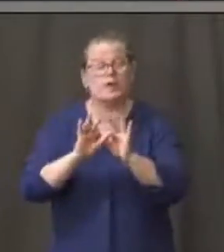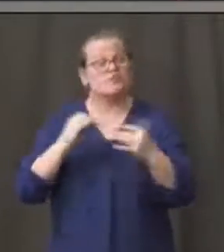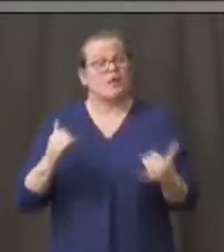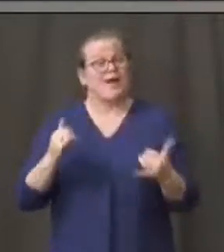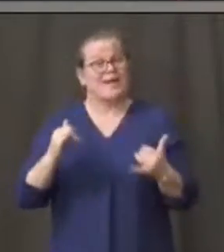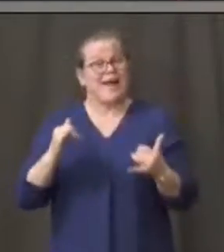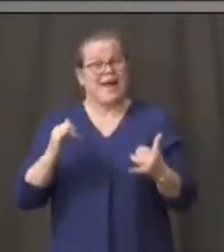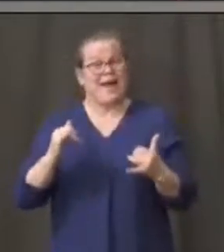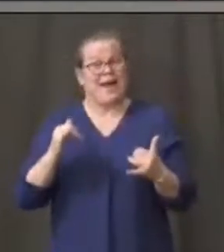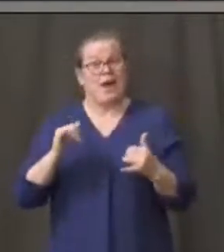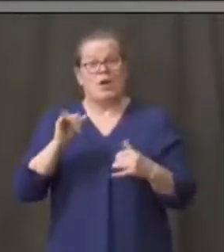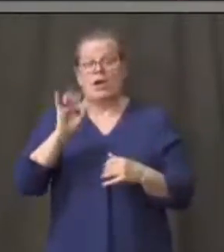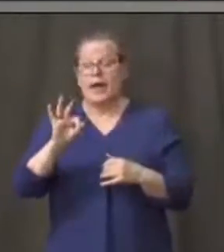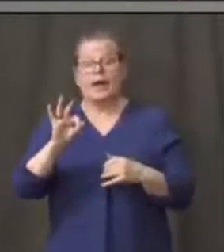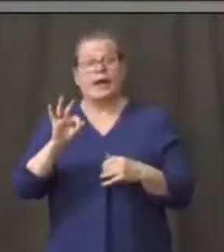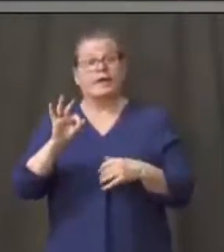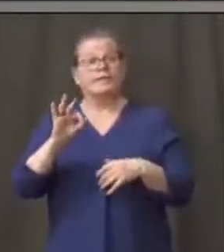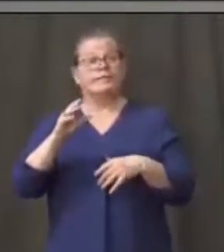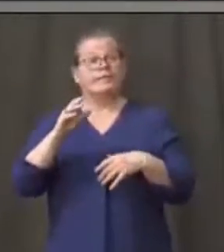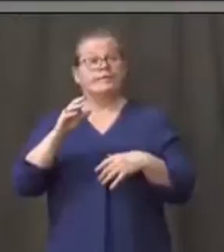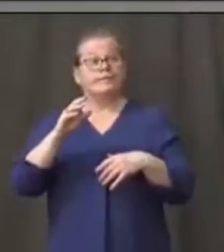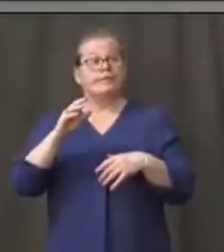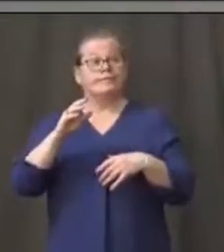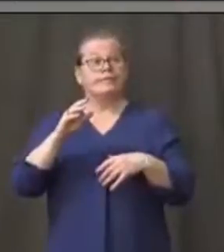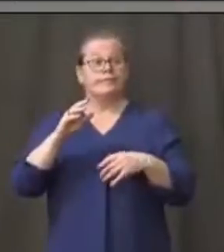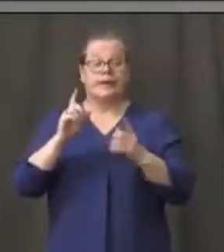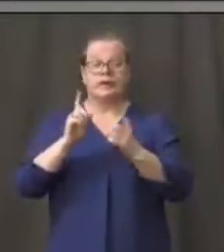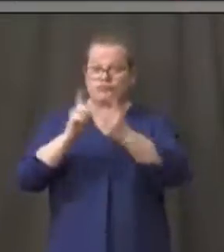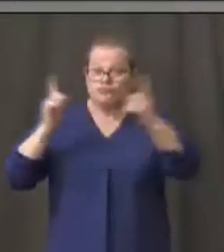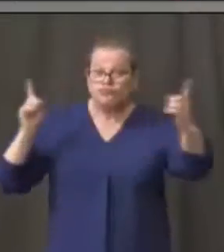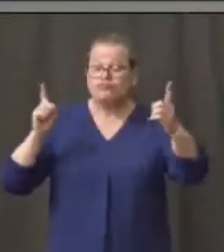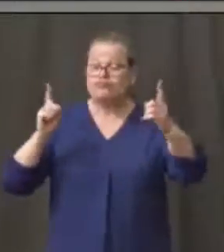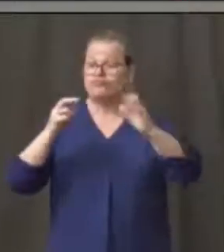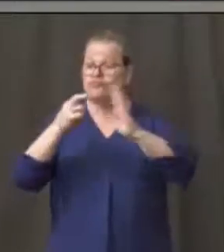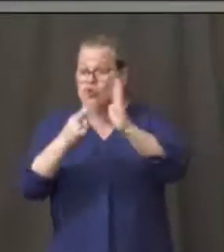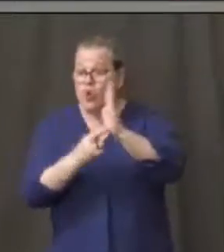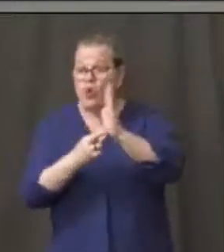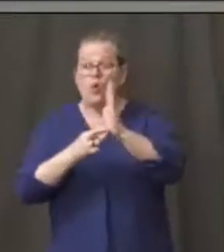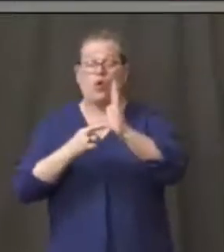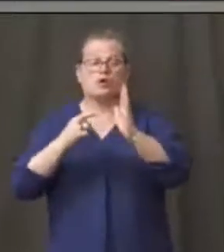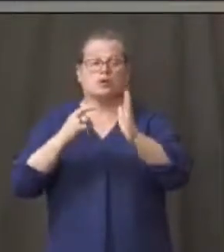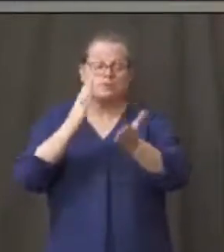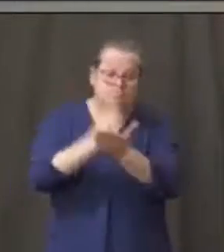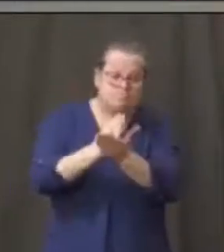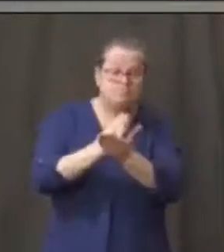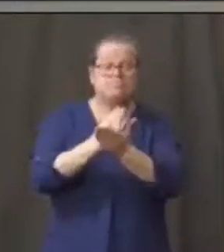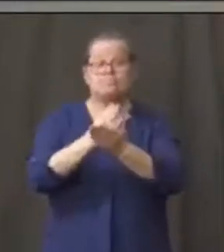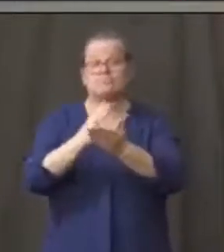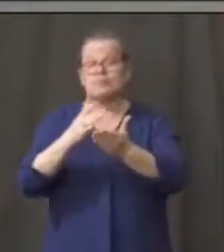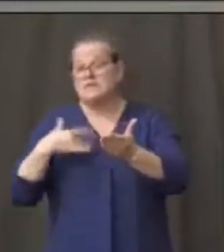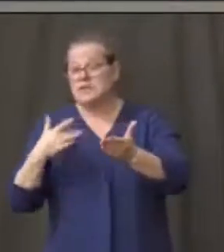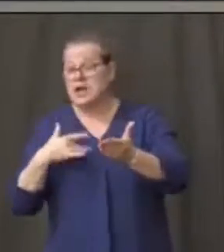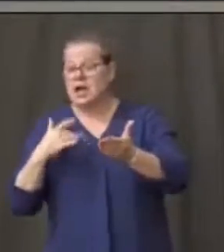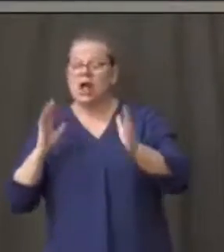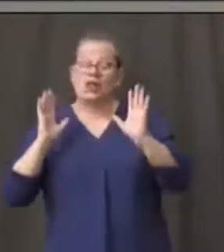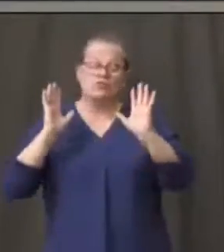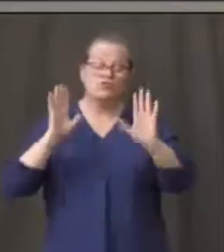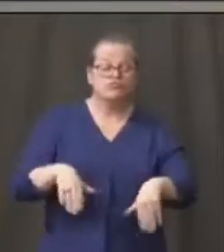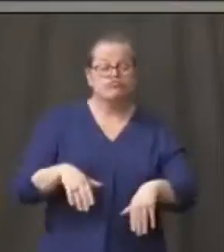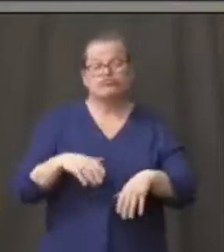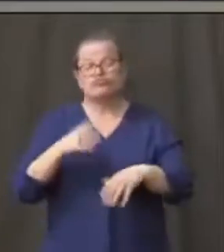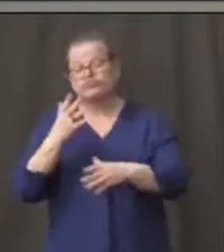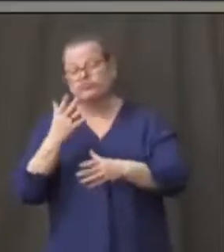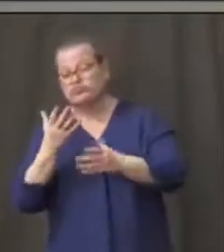go back and be complacent and get a false sense of security that this is over. This is not over.